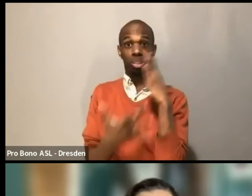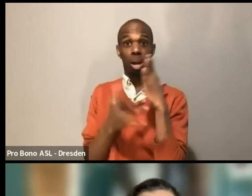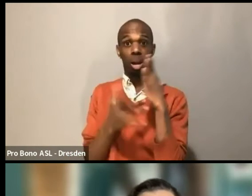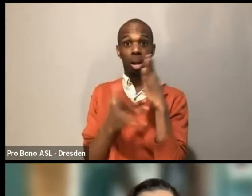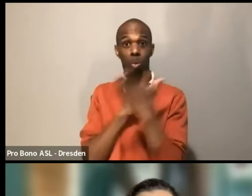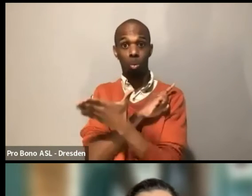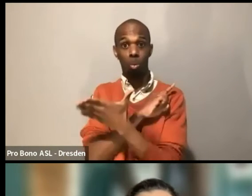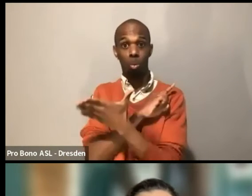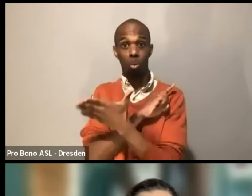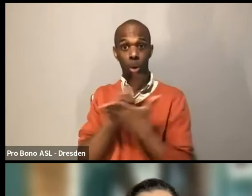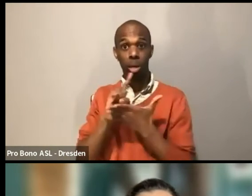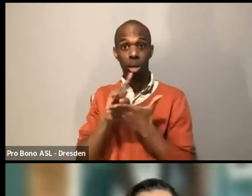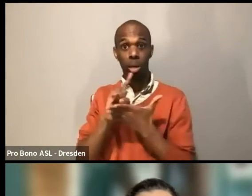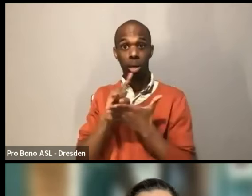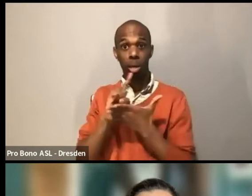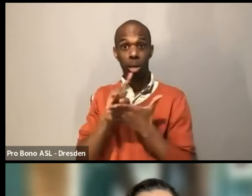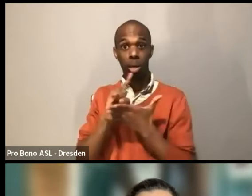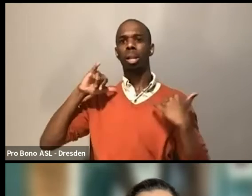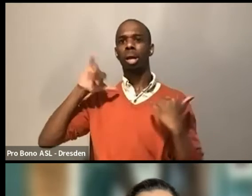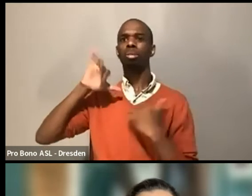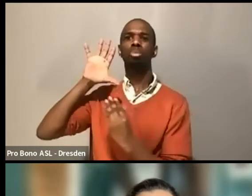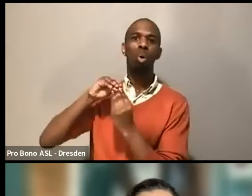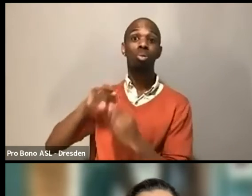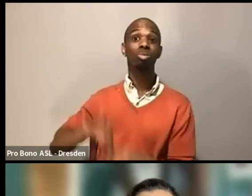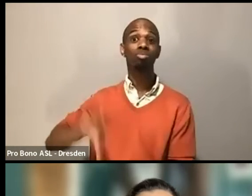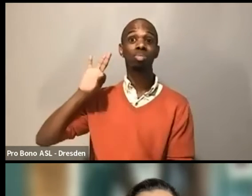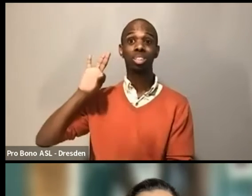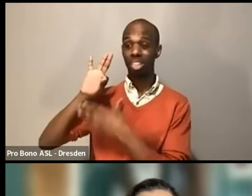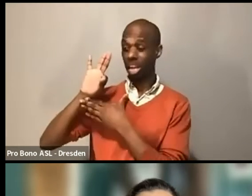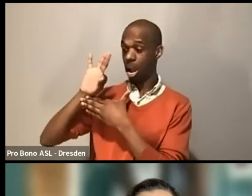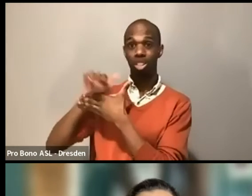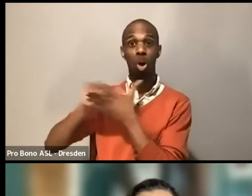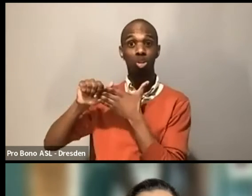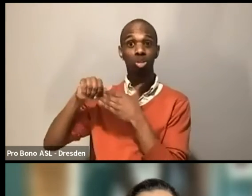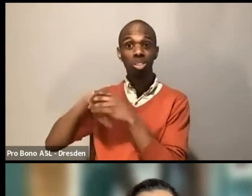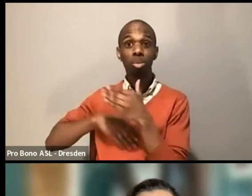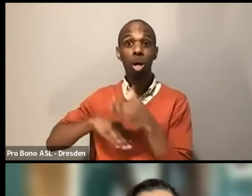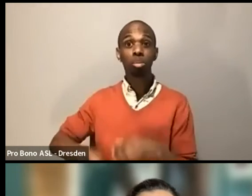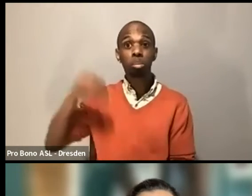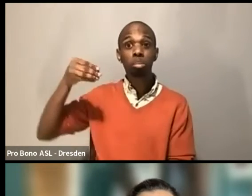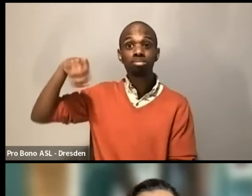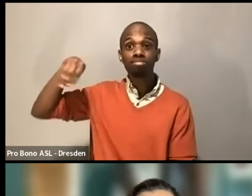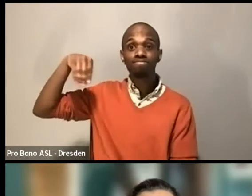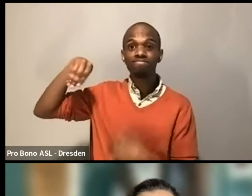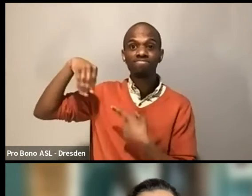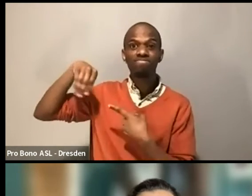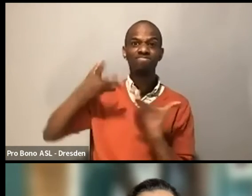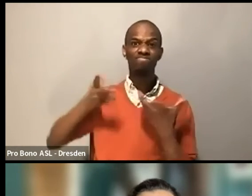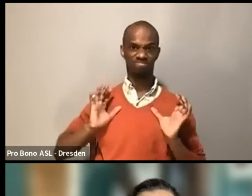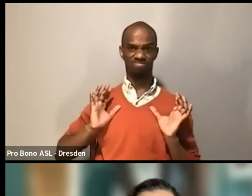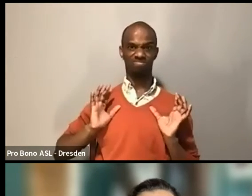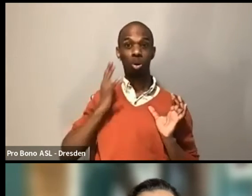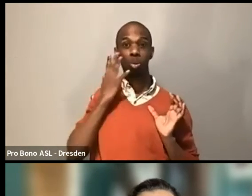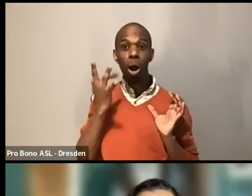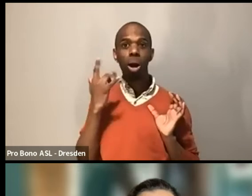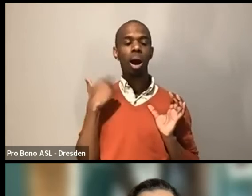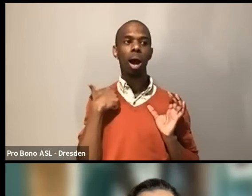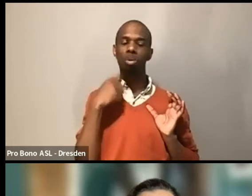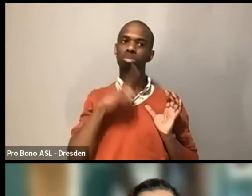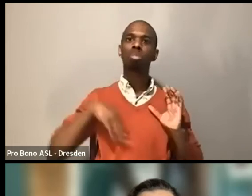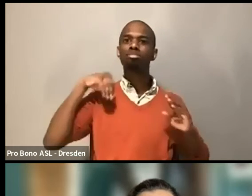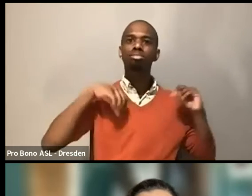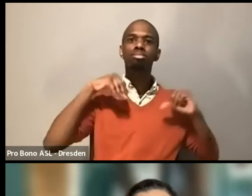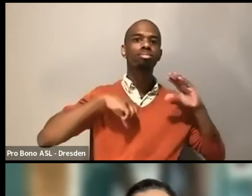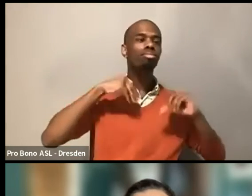being cast, uh, in the show. And the reason is because I was paying for groceries for, for people, myself, my two children